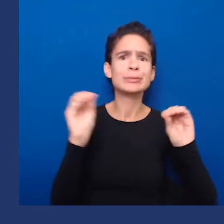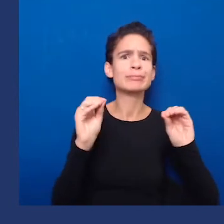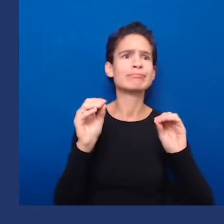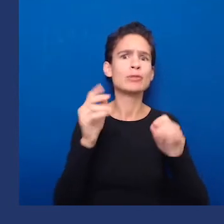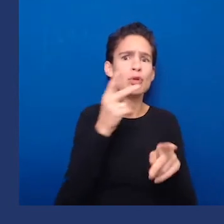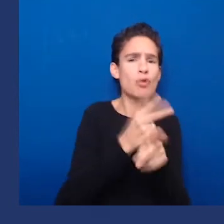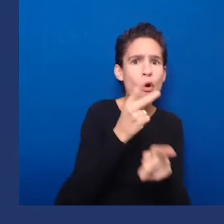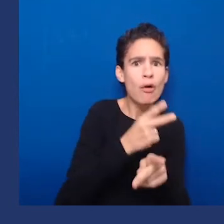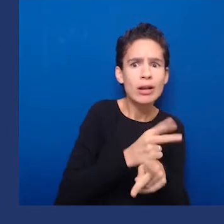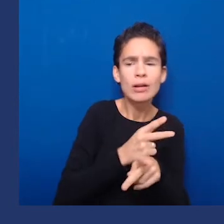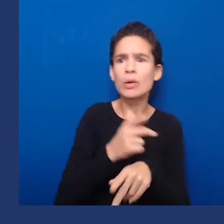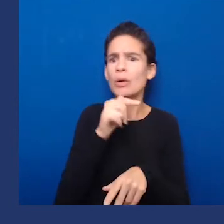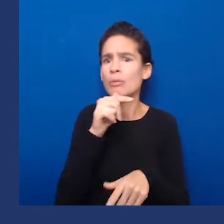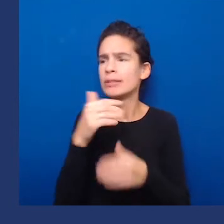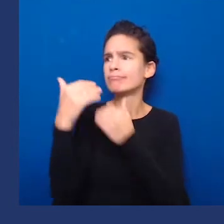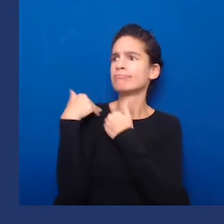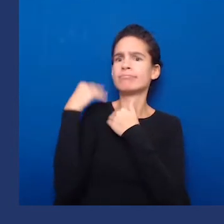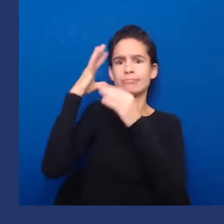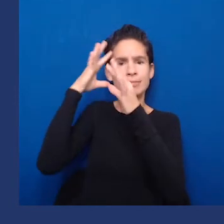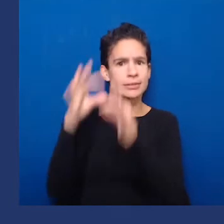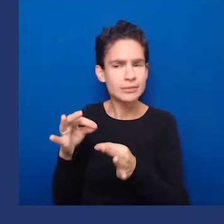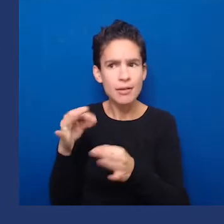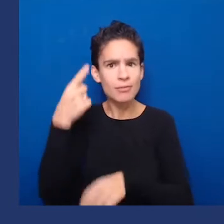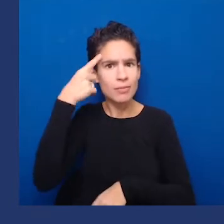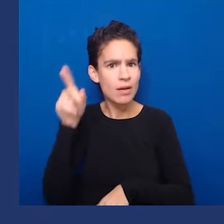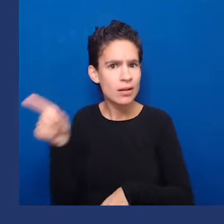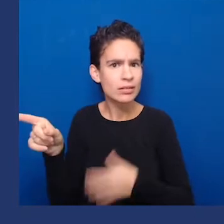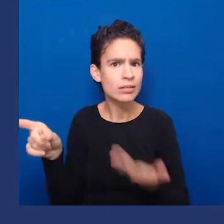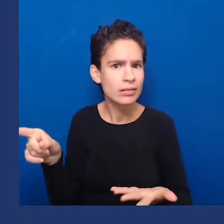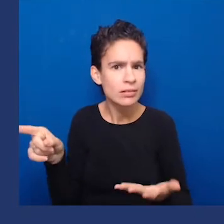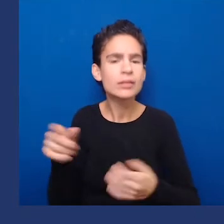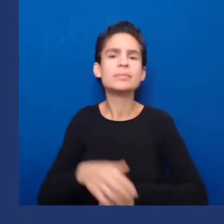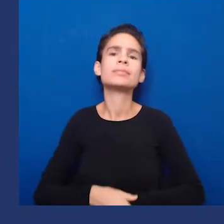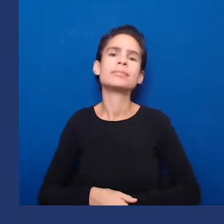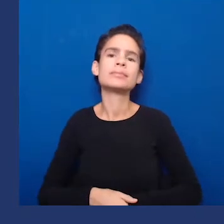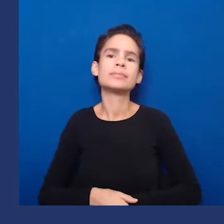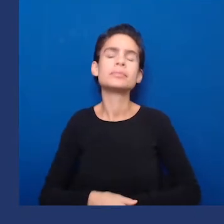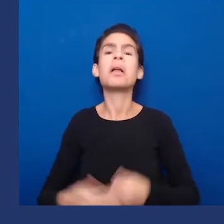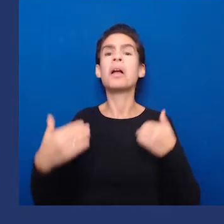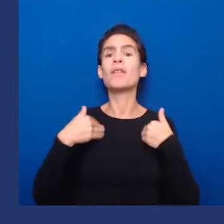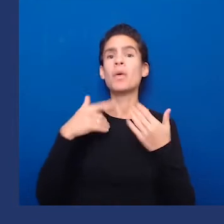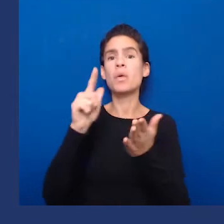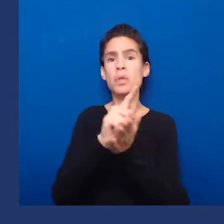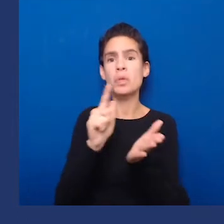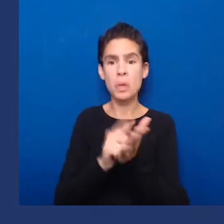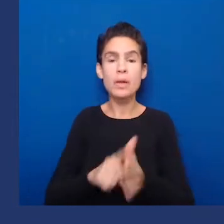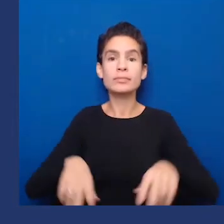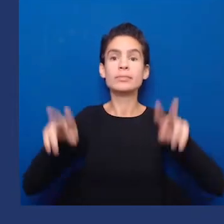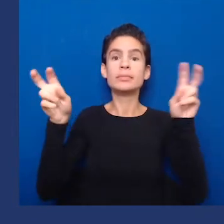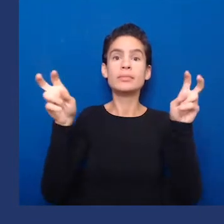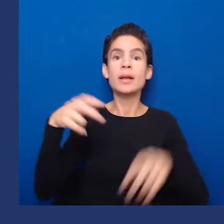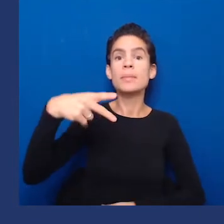And there is a law. It's in Section 4417C, the Pennsylvania Mental Health and Intellectual Disability